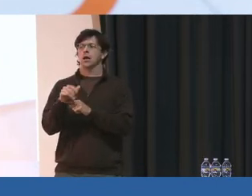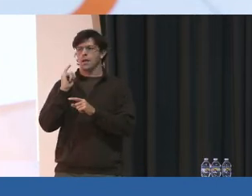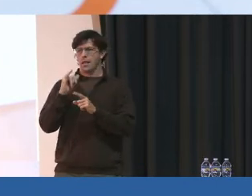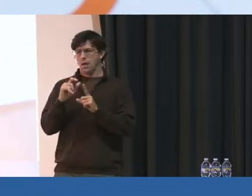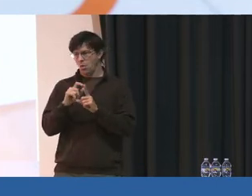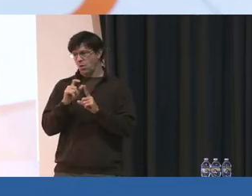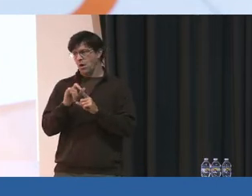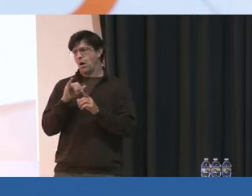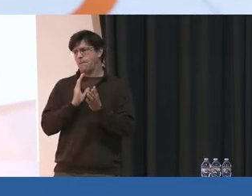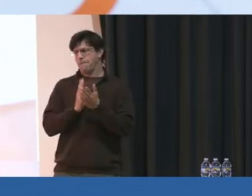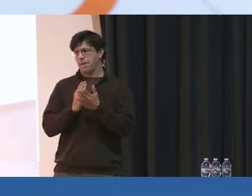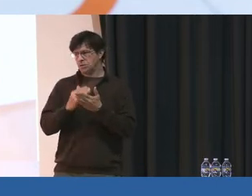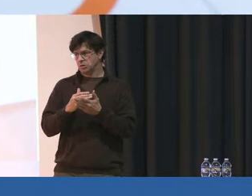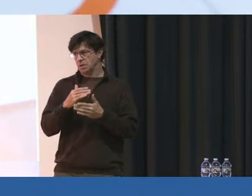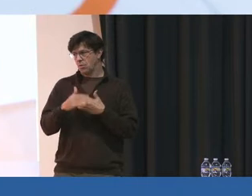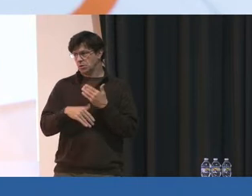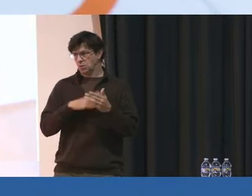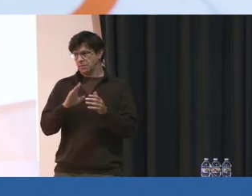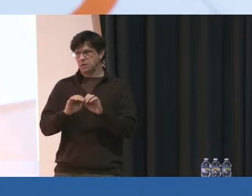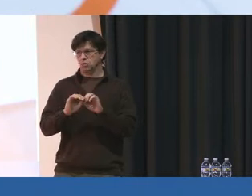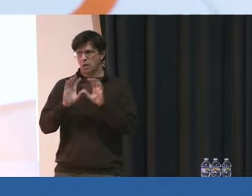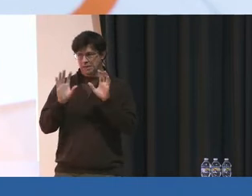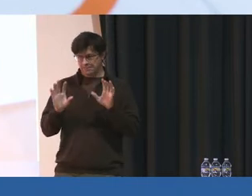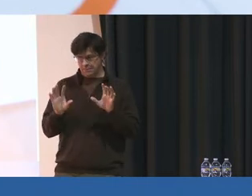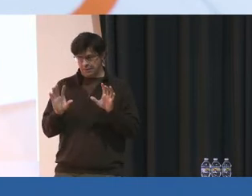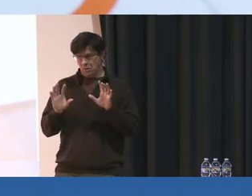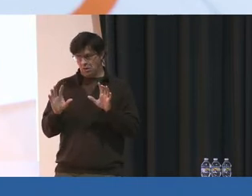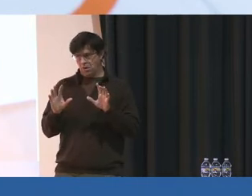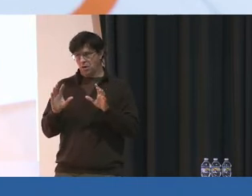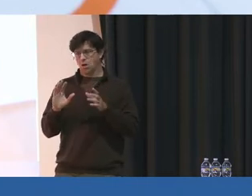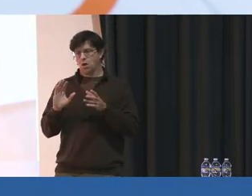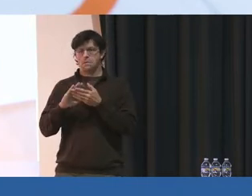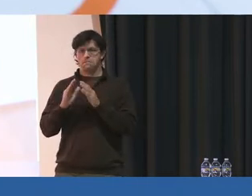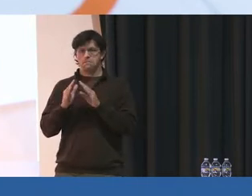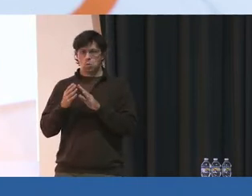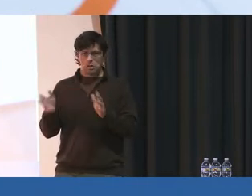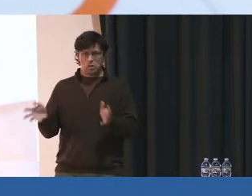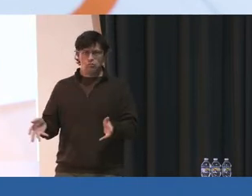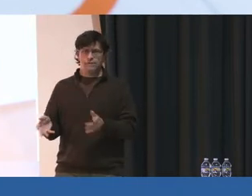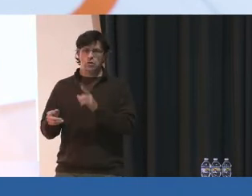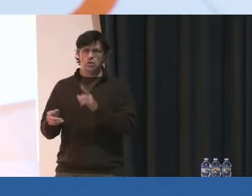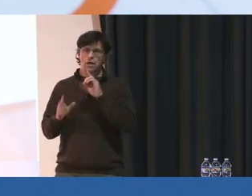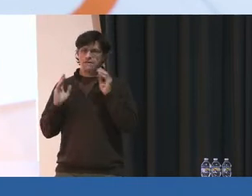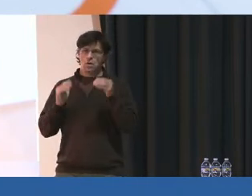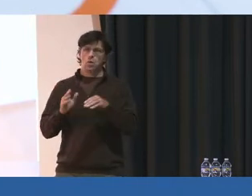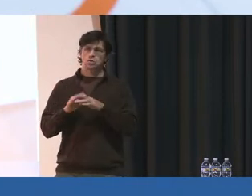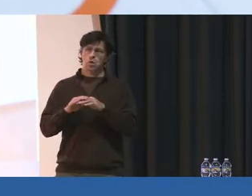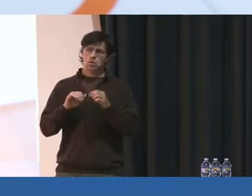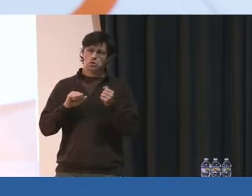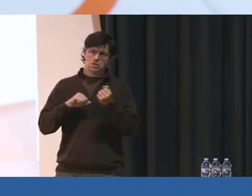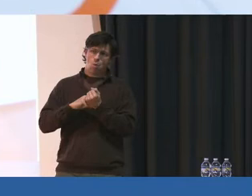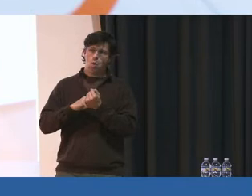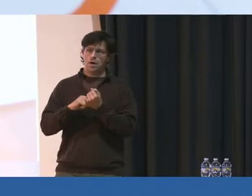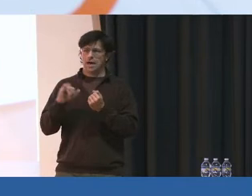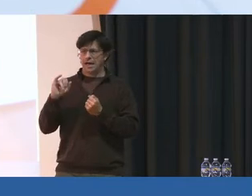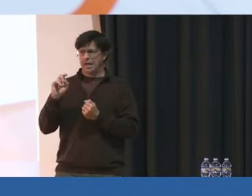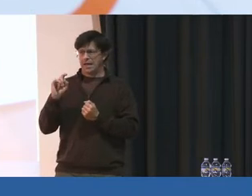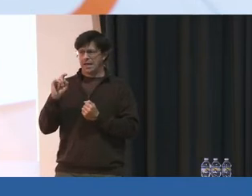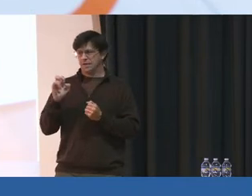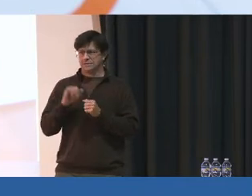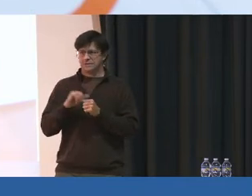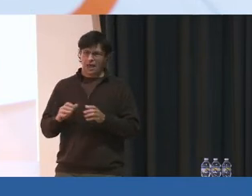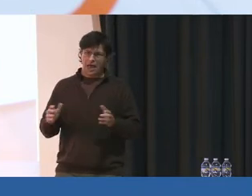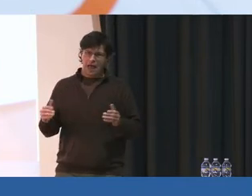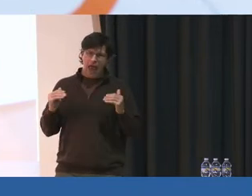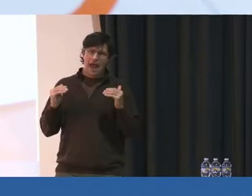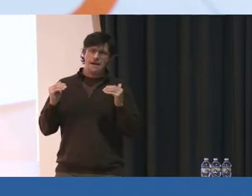process will be transparent, community-driven, and really focused on supporting initiatives that advance